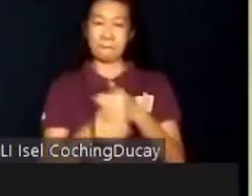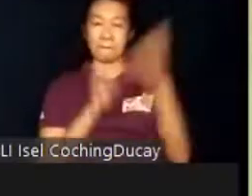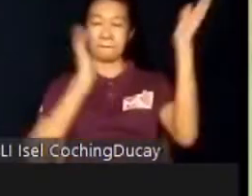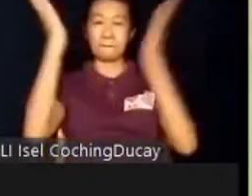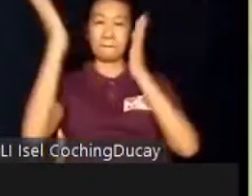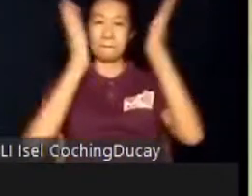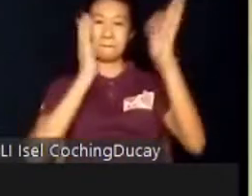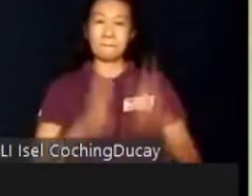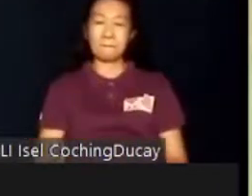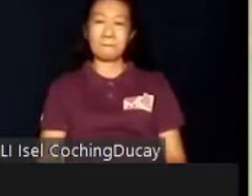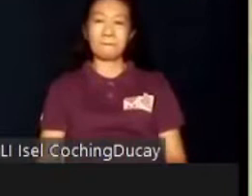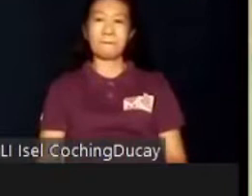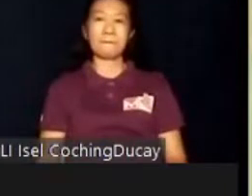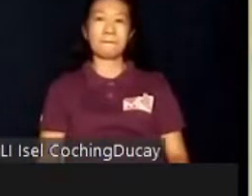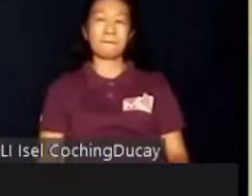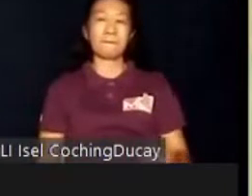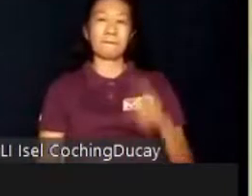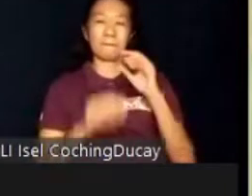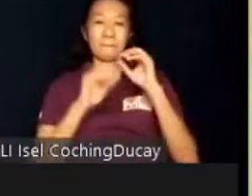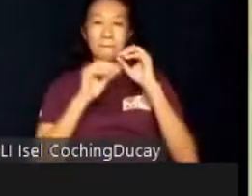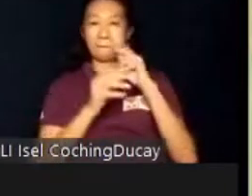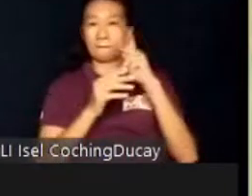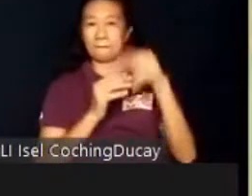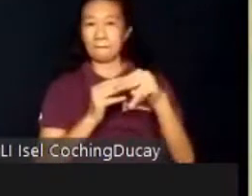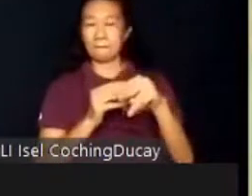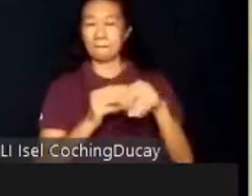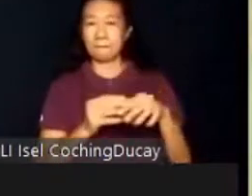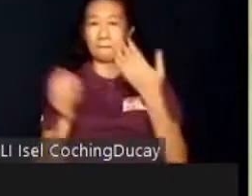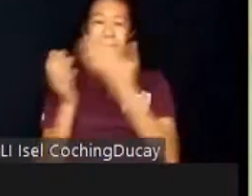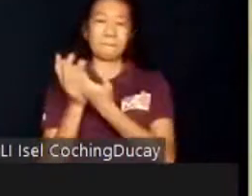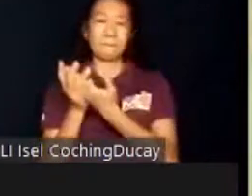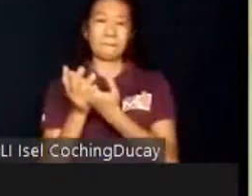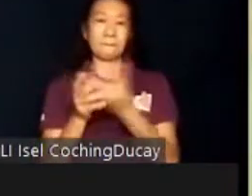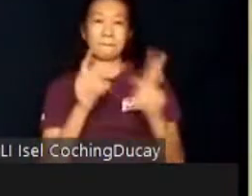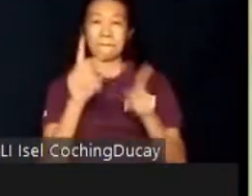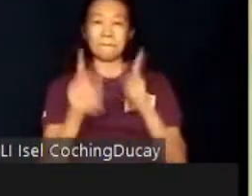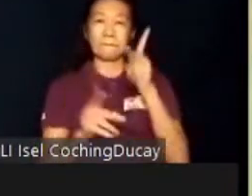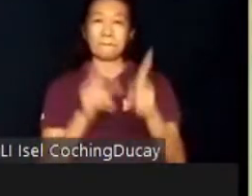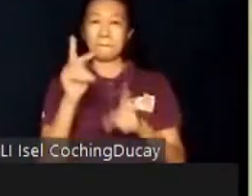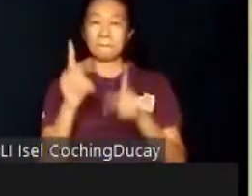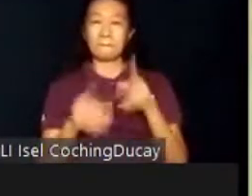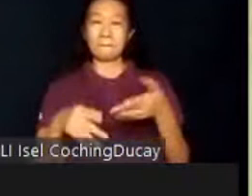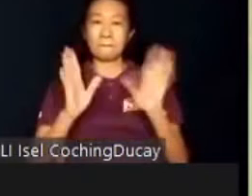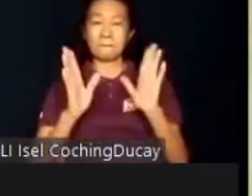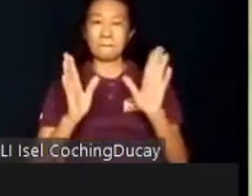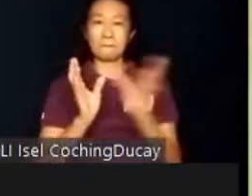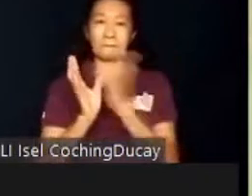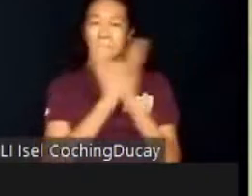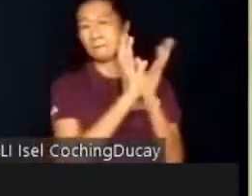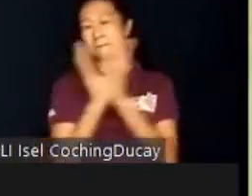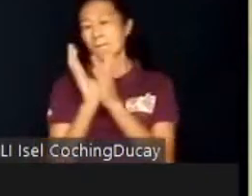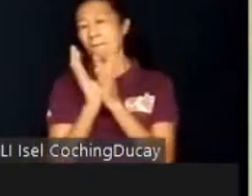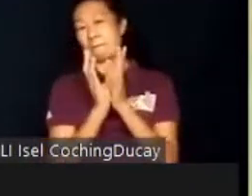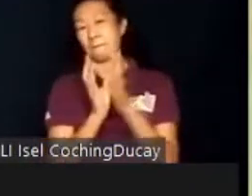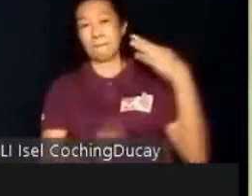Project TEACH employs a transdisciplinary team approach wherein staff allow the community volunteers and parents to